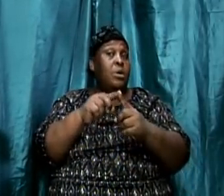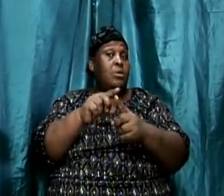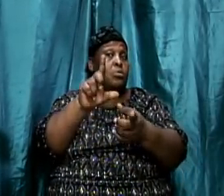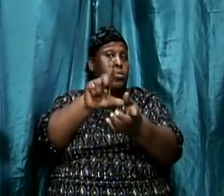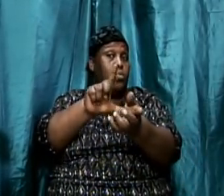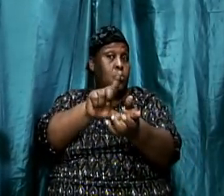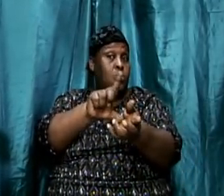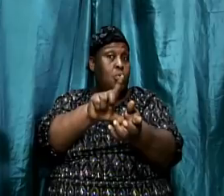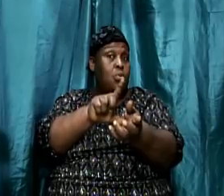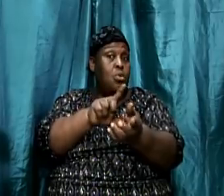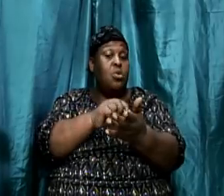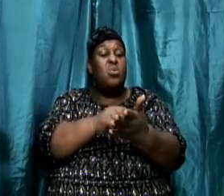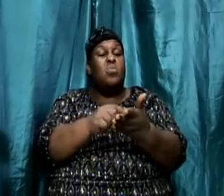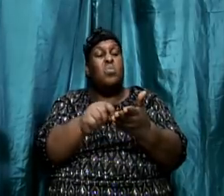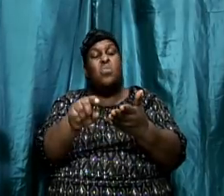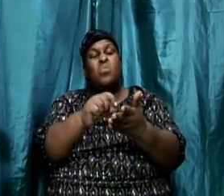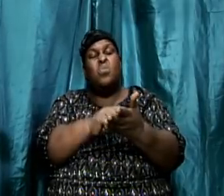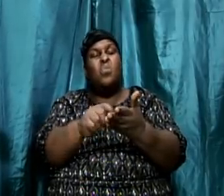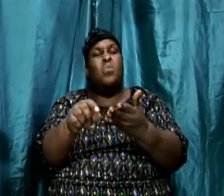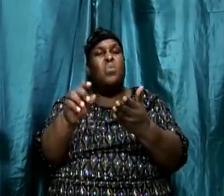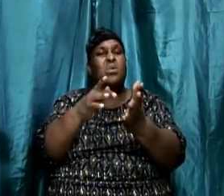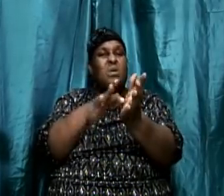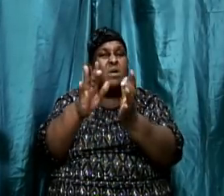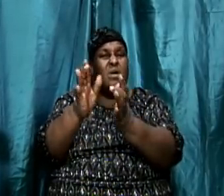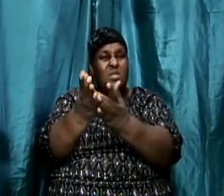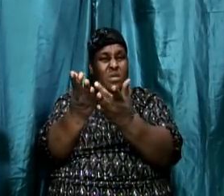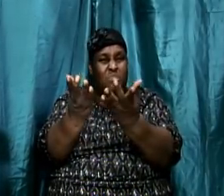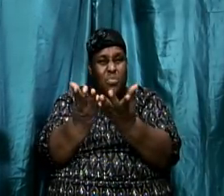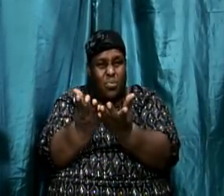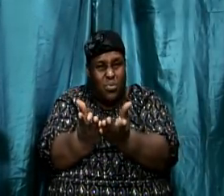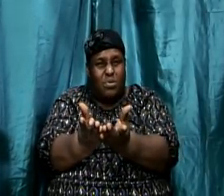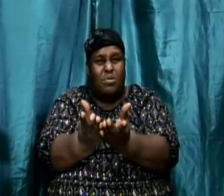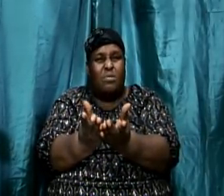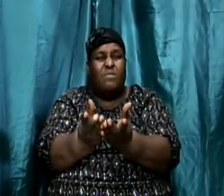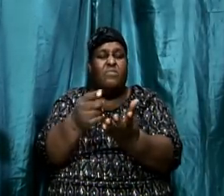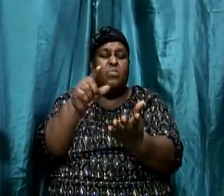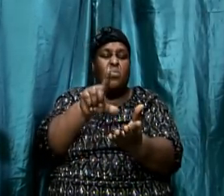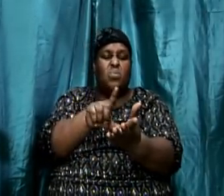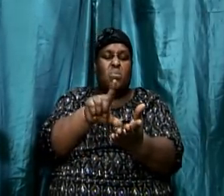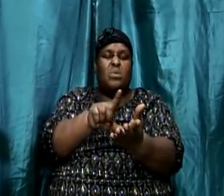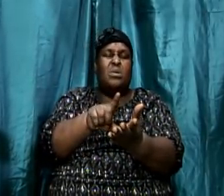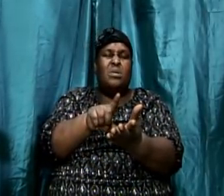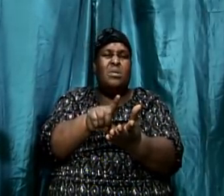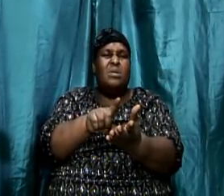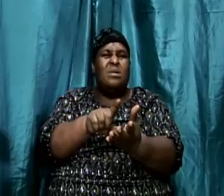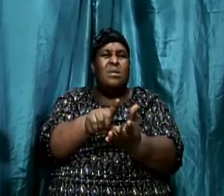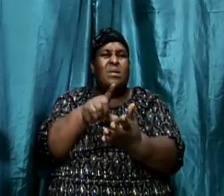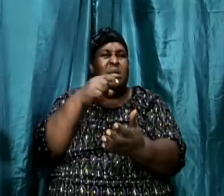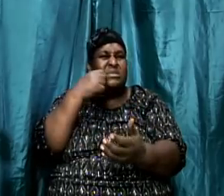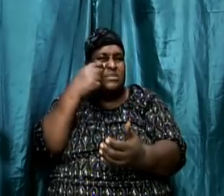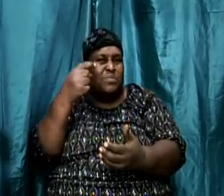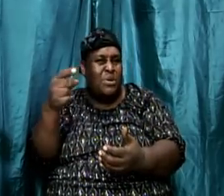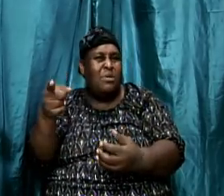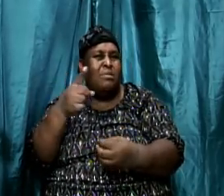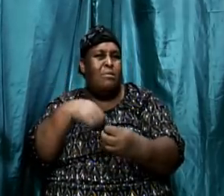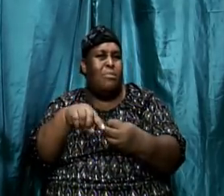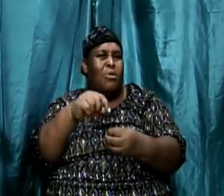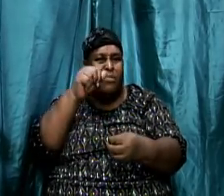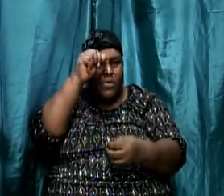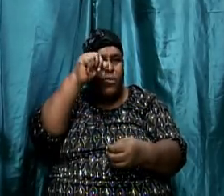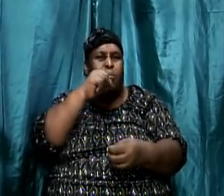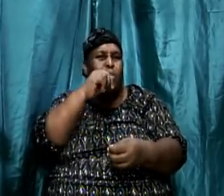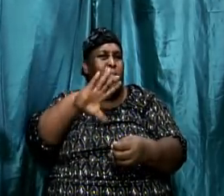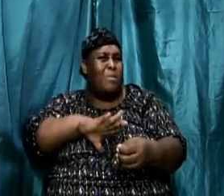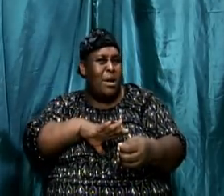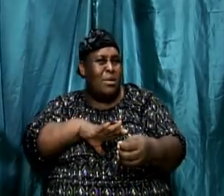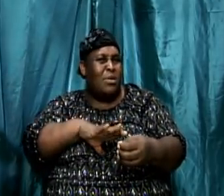how Luke wrote. Luke was the only one who, when you talk about the woman with the issue of blood and how he described it, he described it